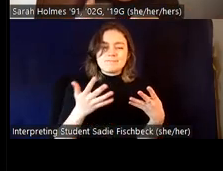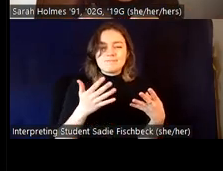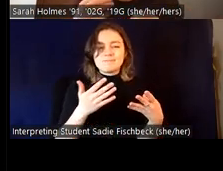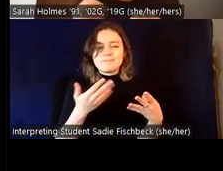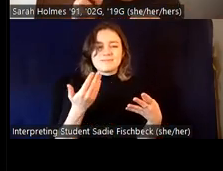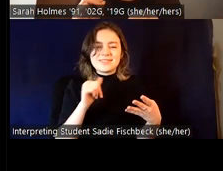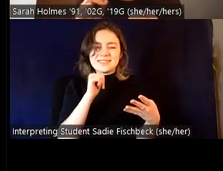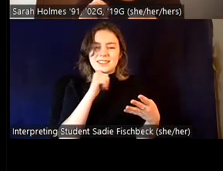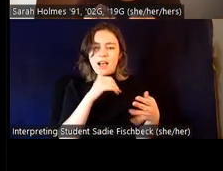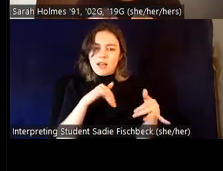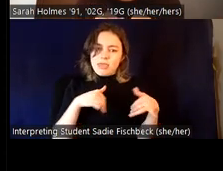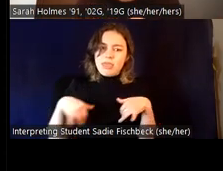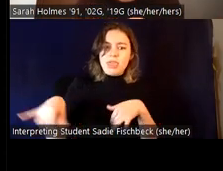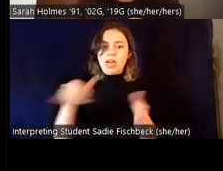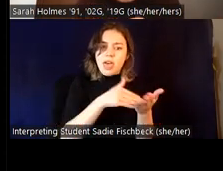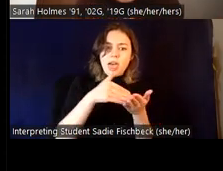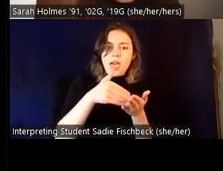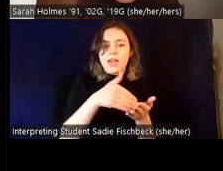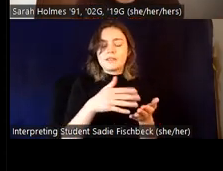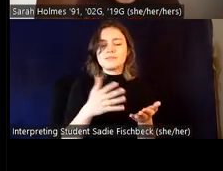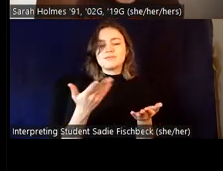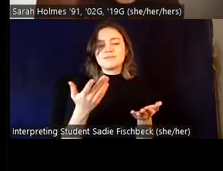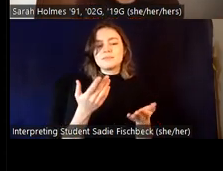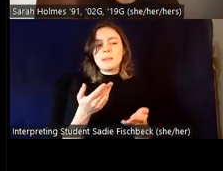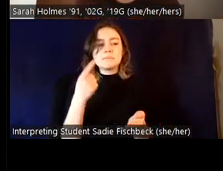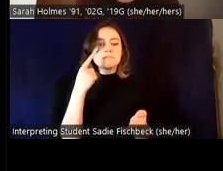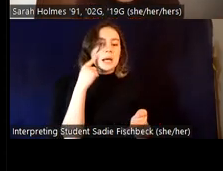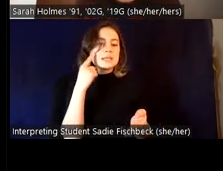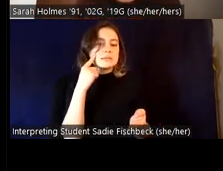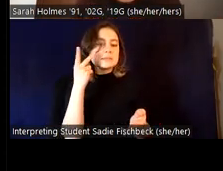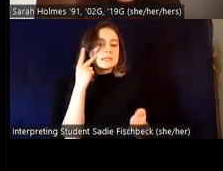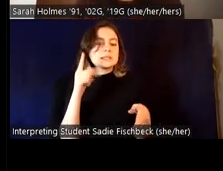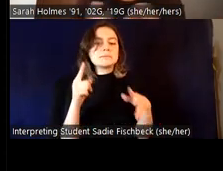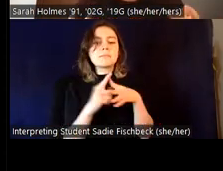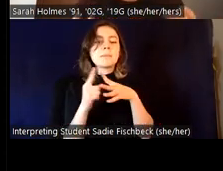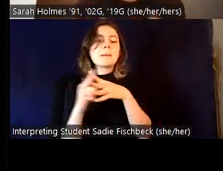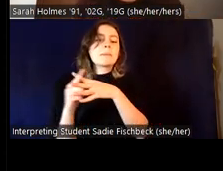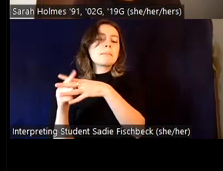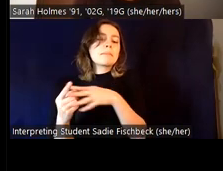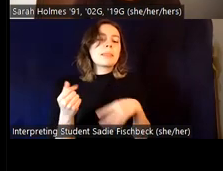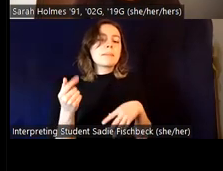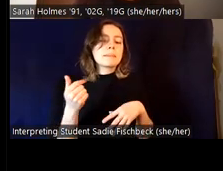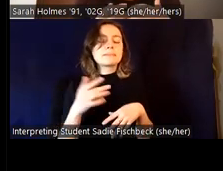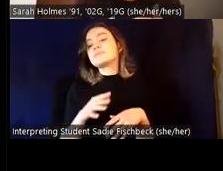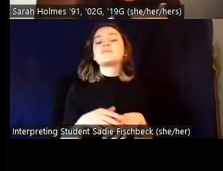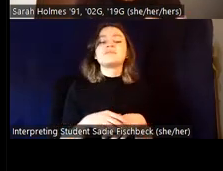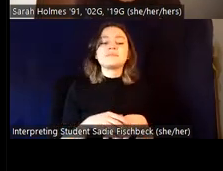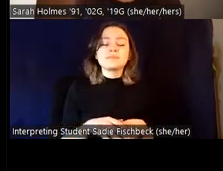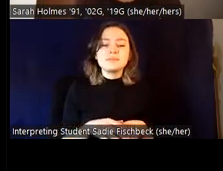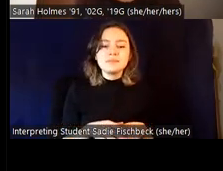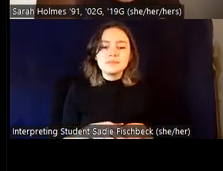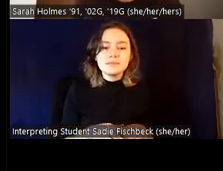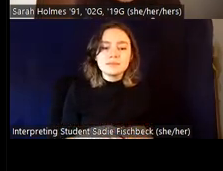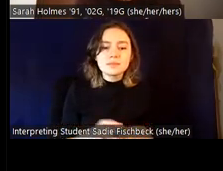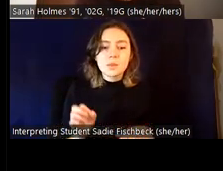a resurgence of these other pronoun sets, non-binary pronoun sets. Um, and then individuals using a name in place